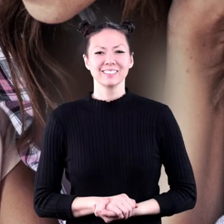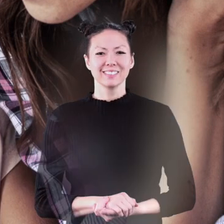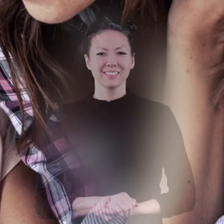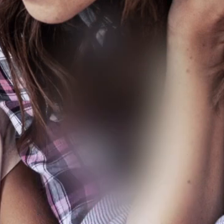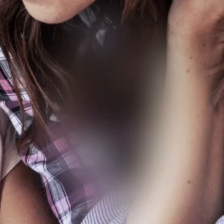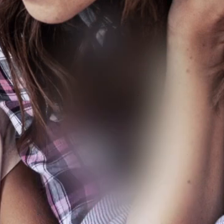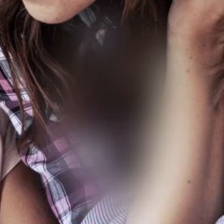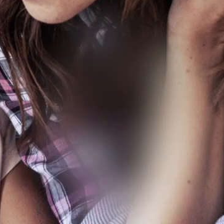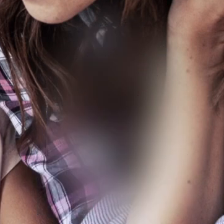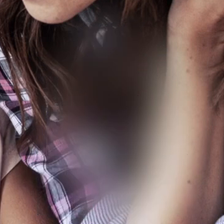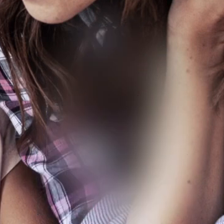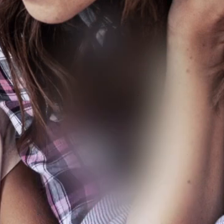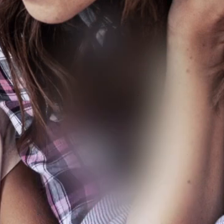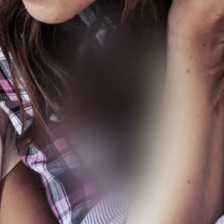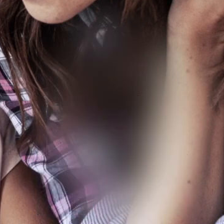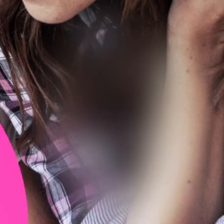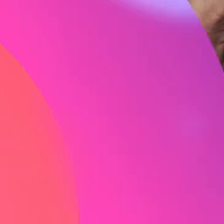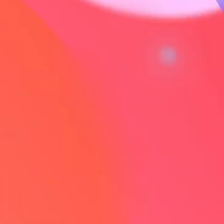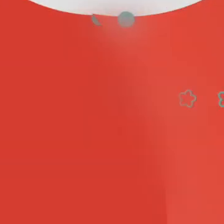are events! Let's